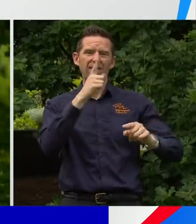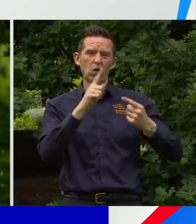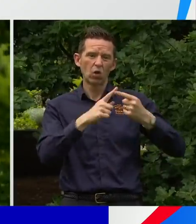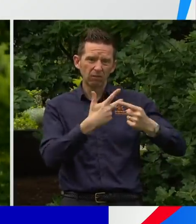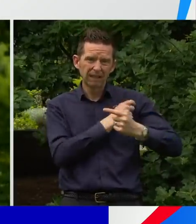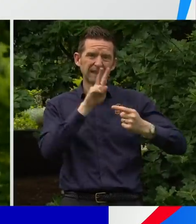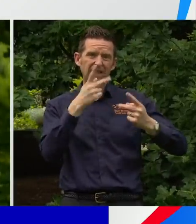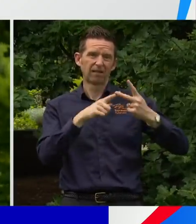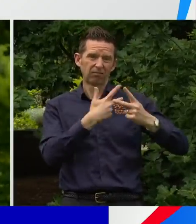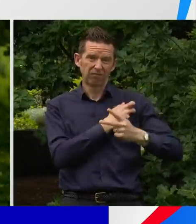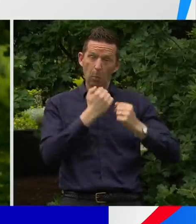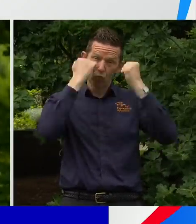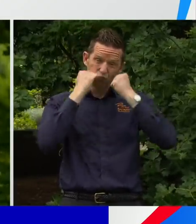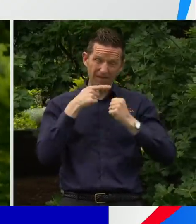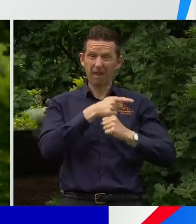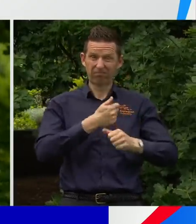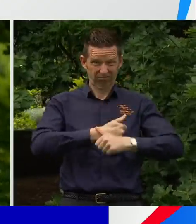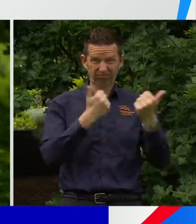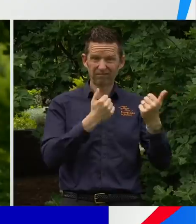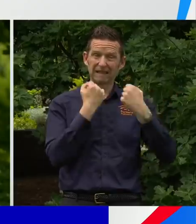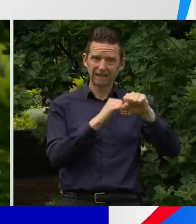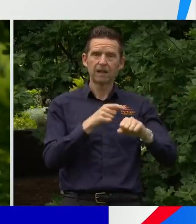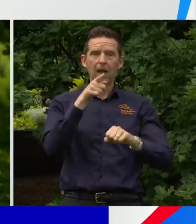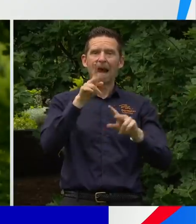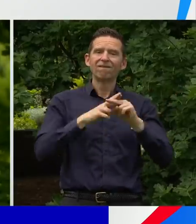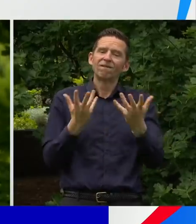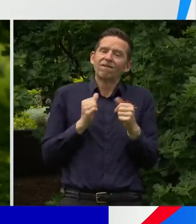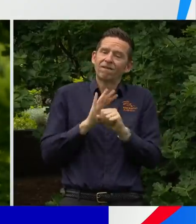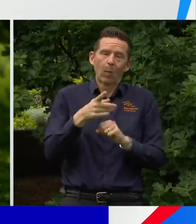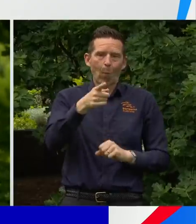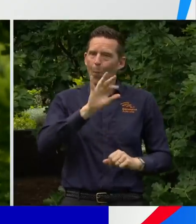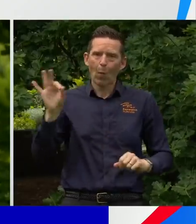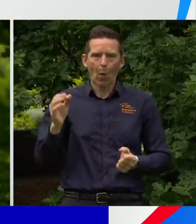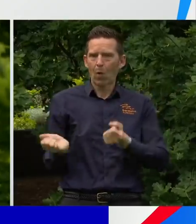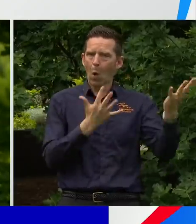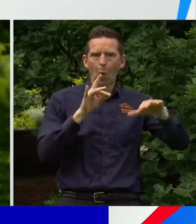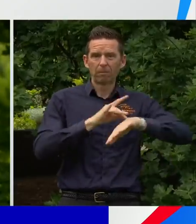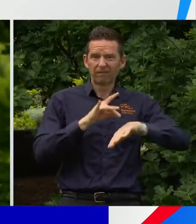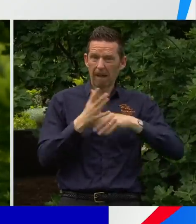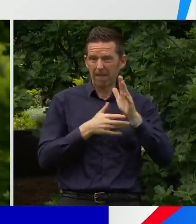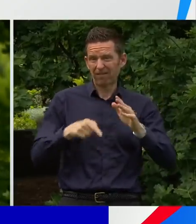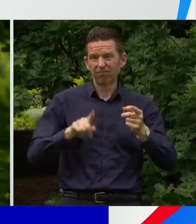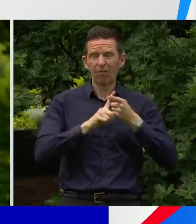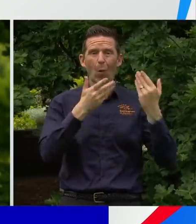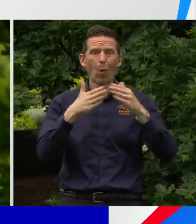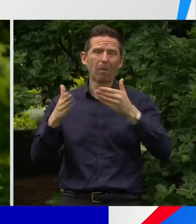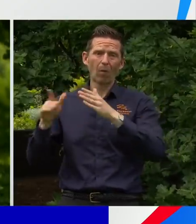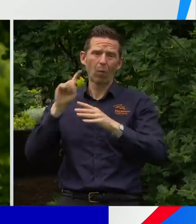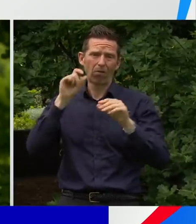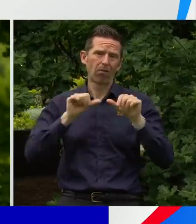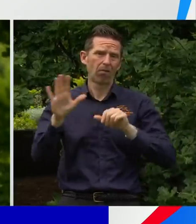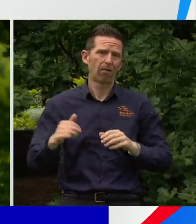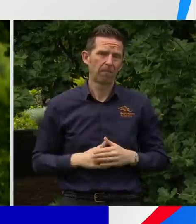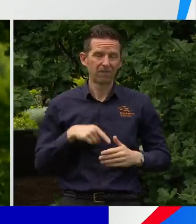vaccines work. They will keep you safe. They will keep you out of hospital and they will allow us to continue to open up. They are in every way